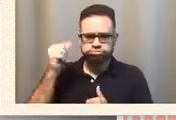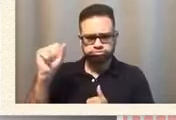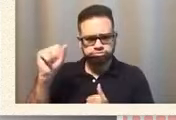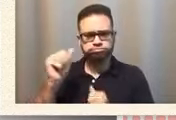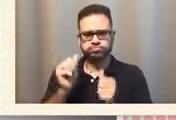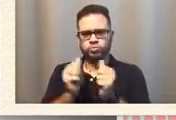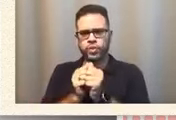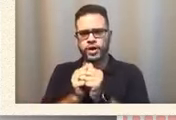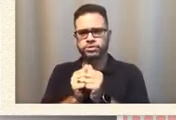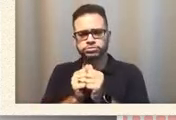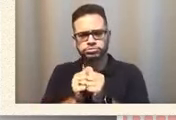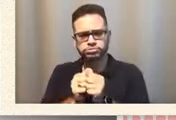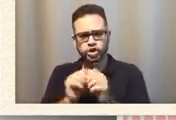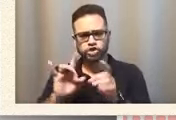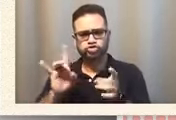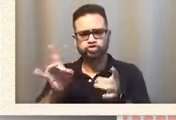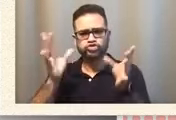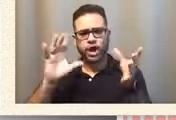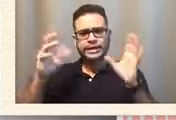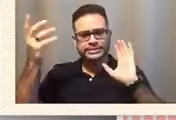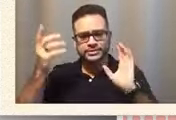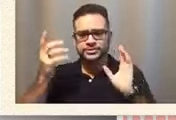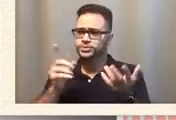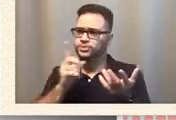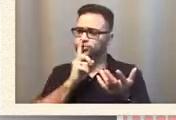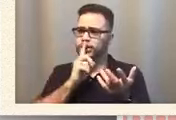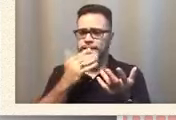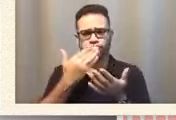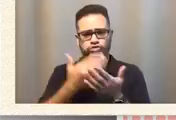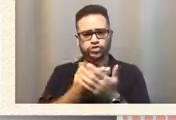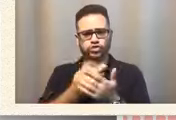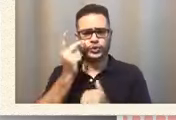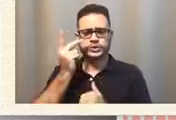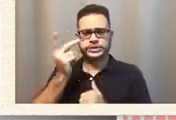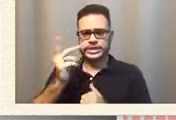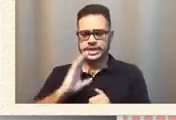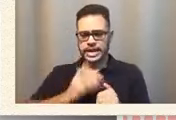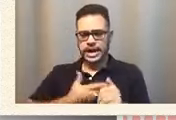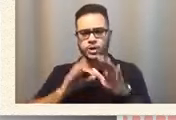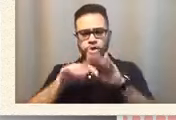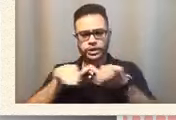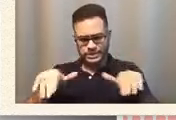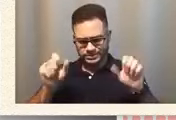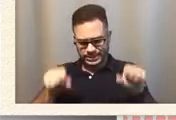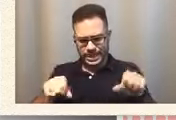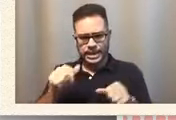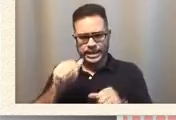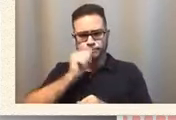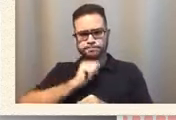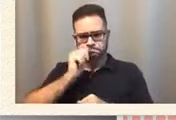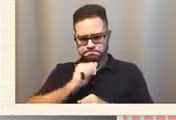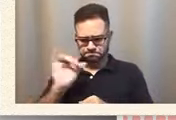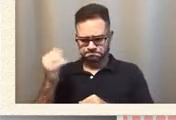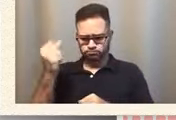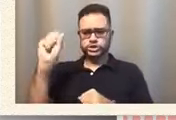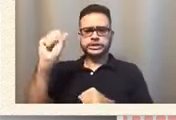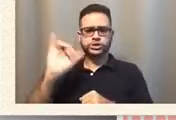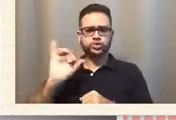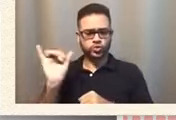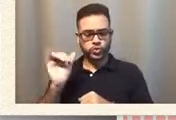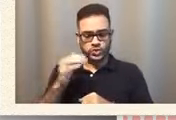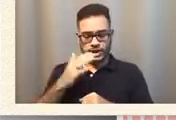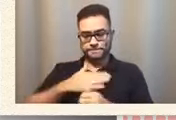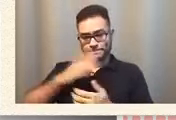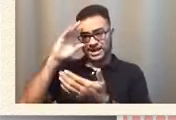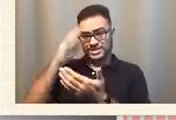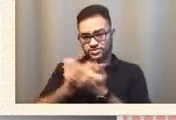and it was great to see that our kids could do it too and this is my son right here i don't know if you can